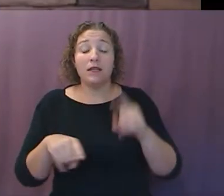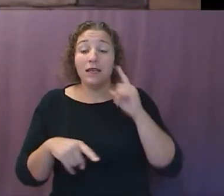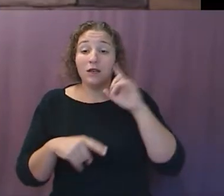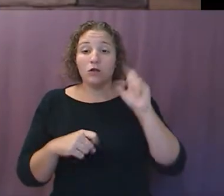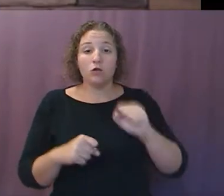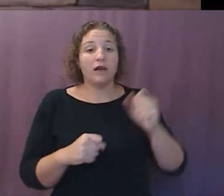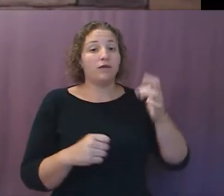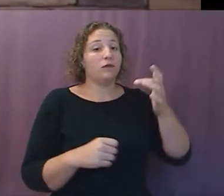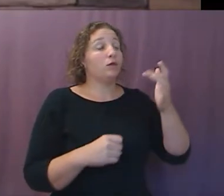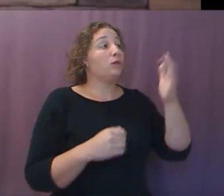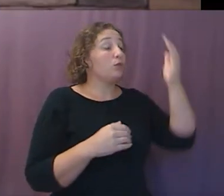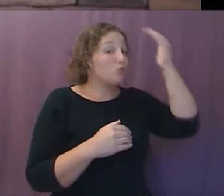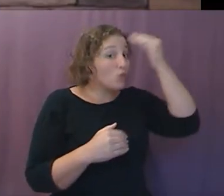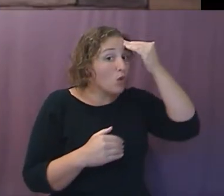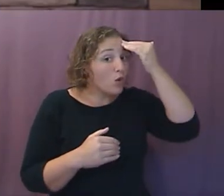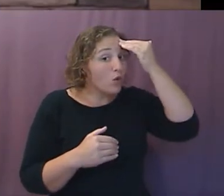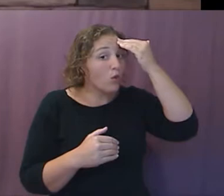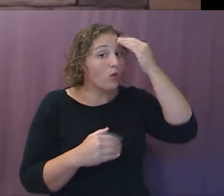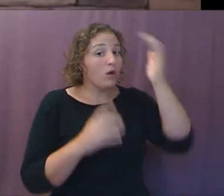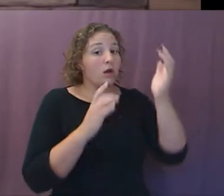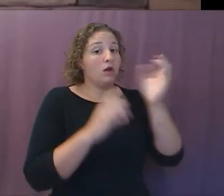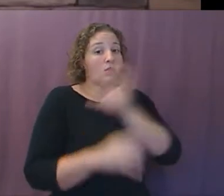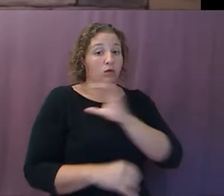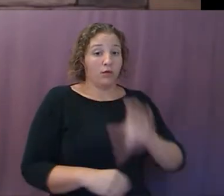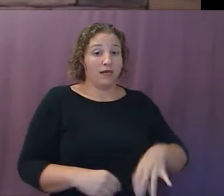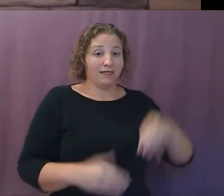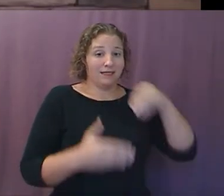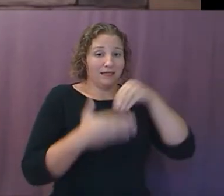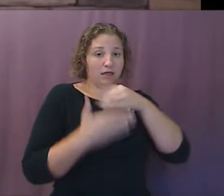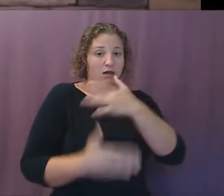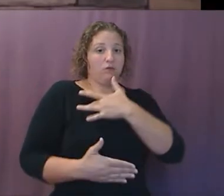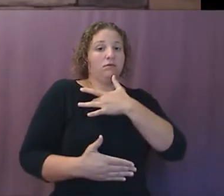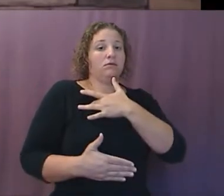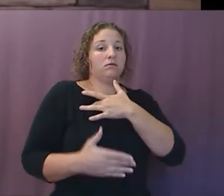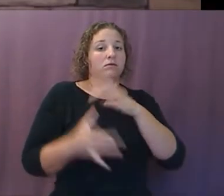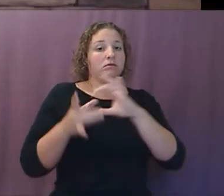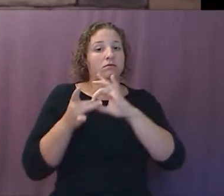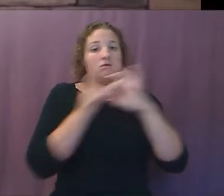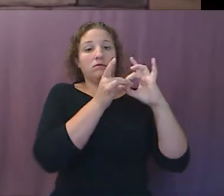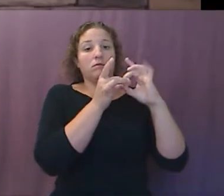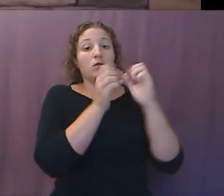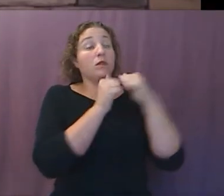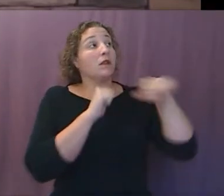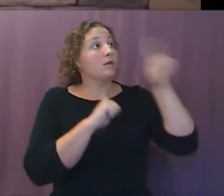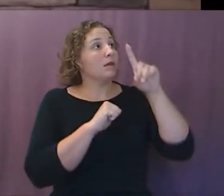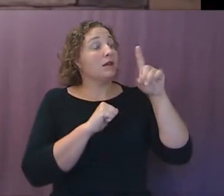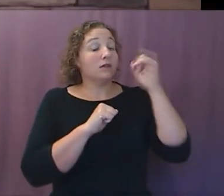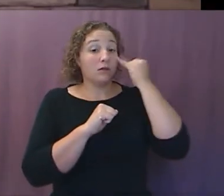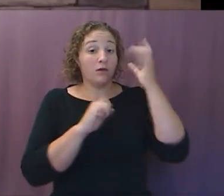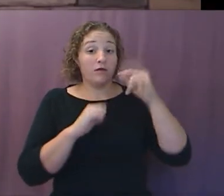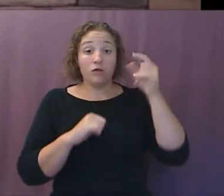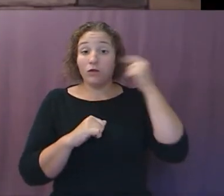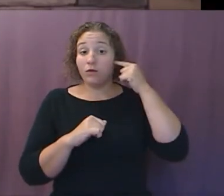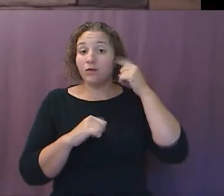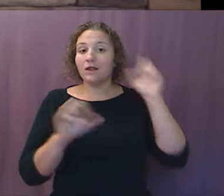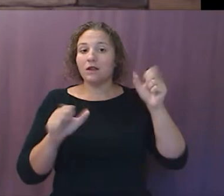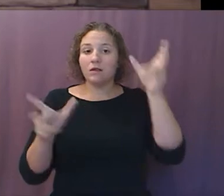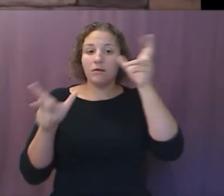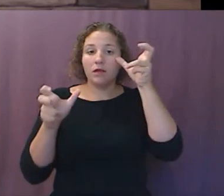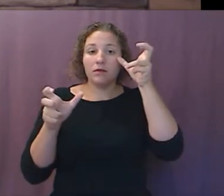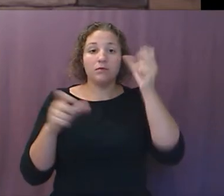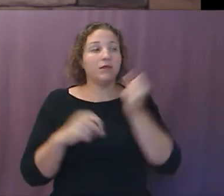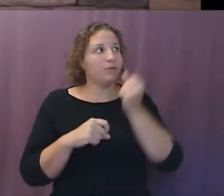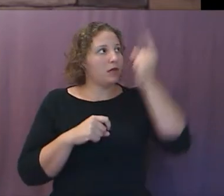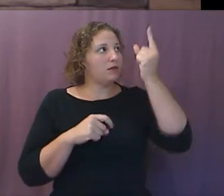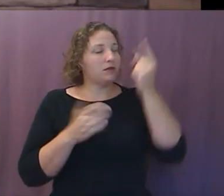If any man has an ear, let him hear. He that leadeth into captivity shall go into captivity. He that killeth